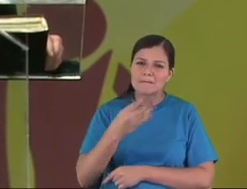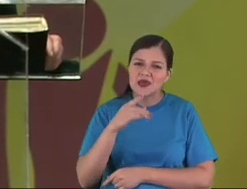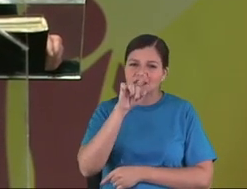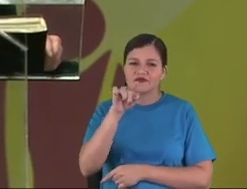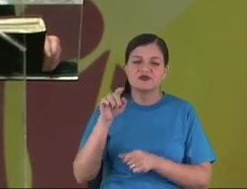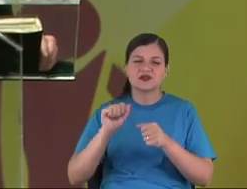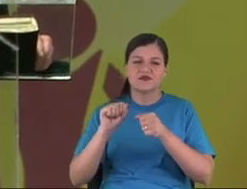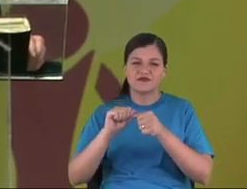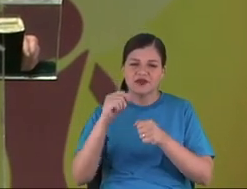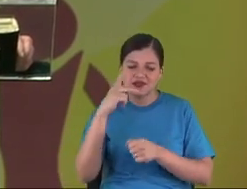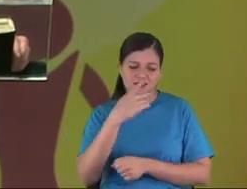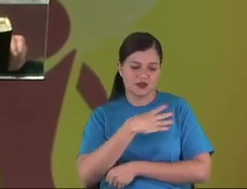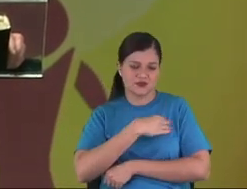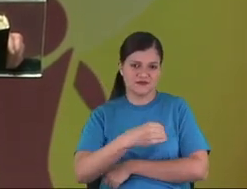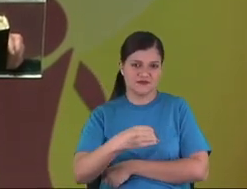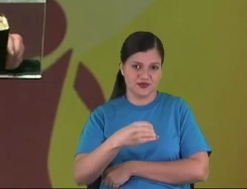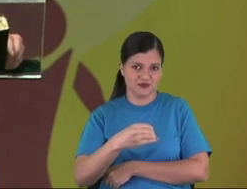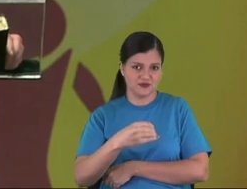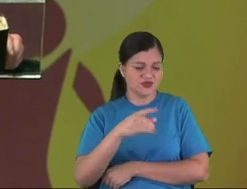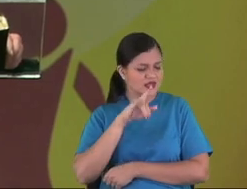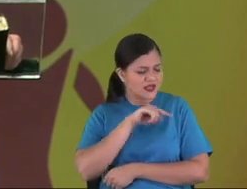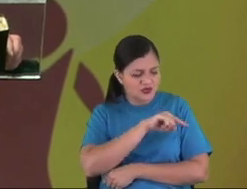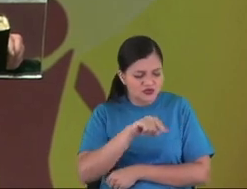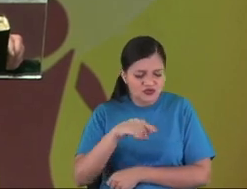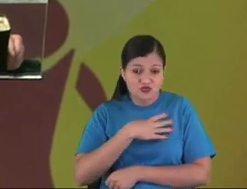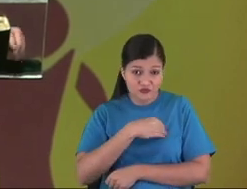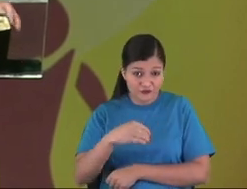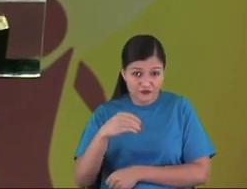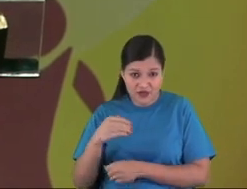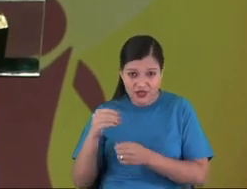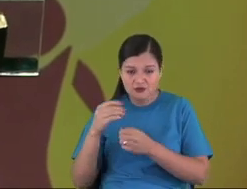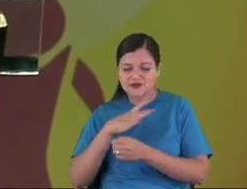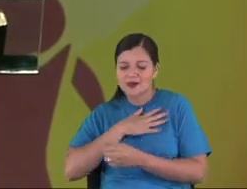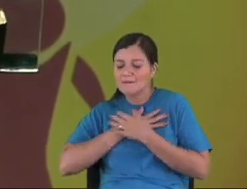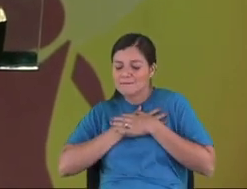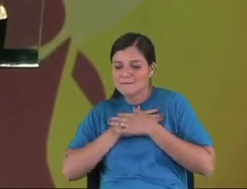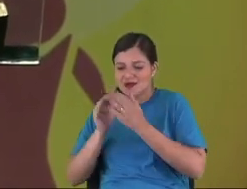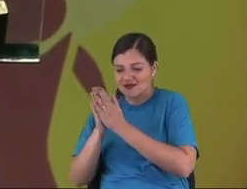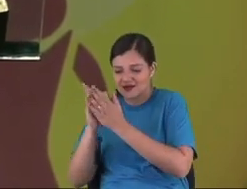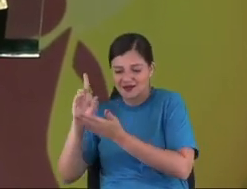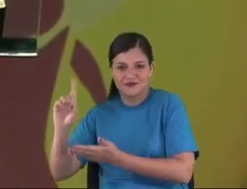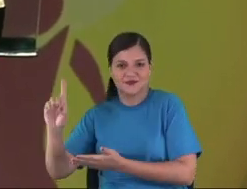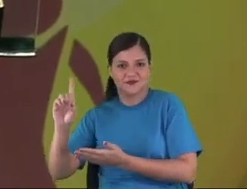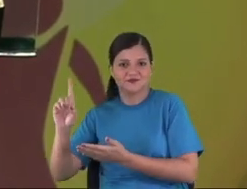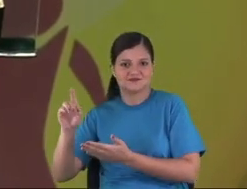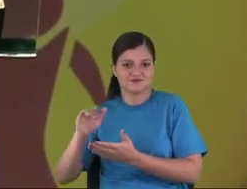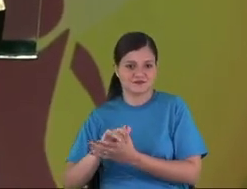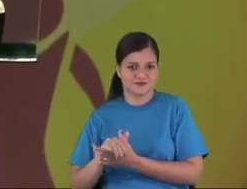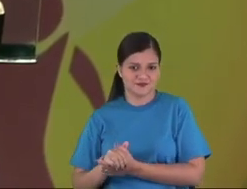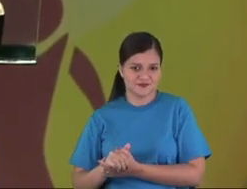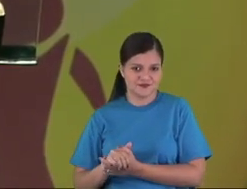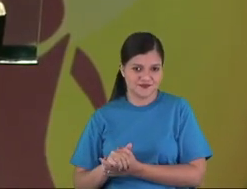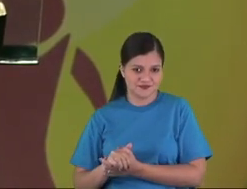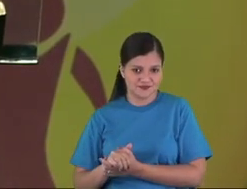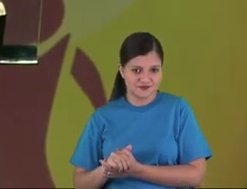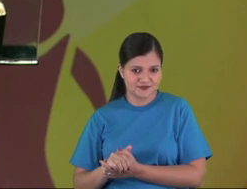how the good things you do in their lives. To love the God's life, the God's way.